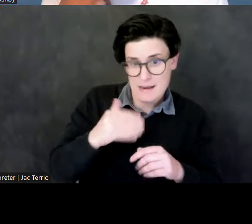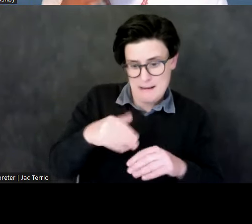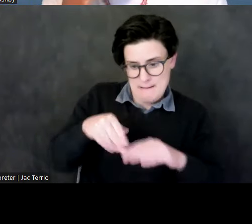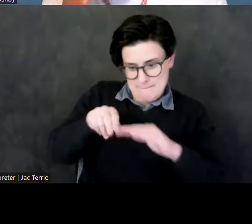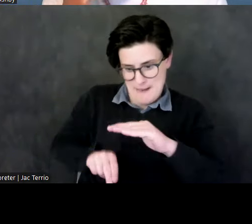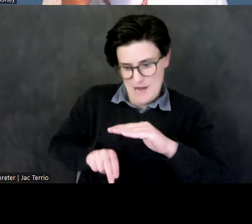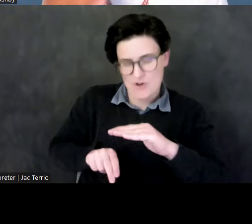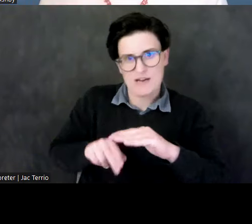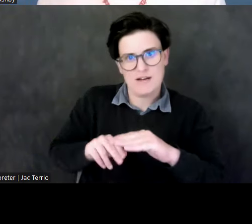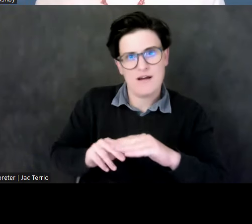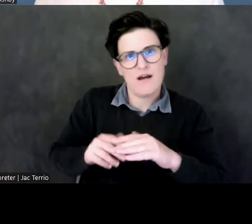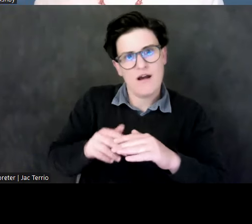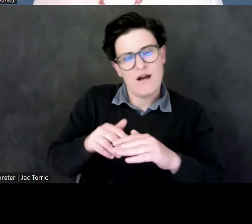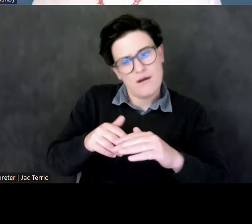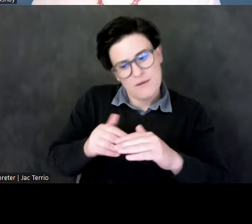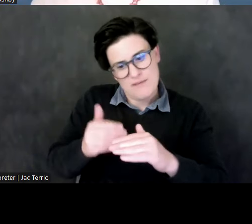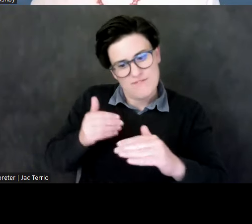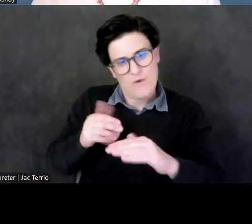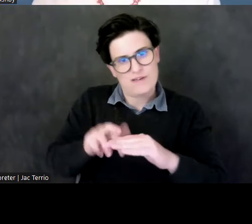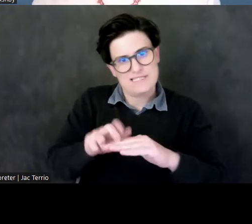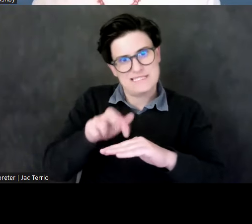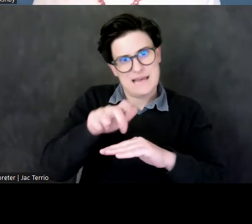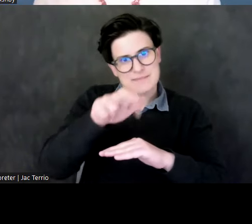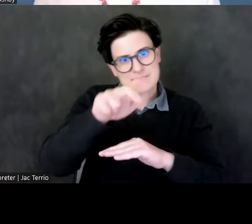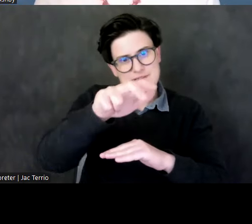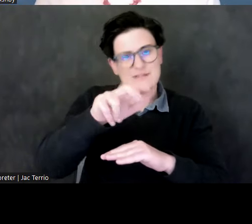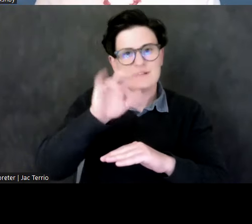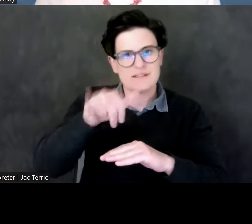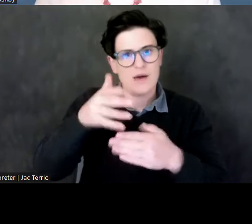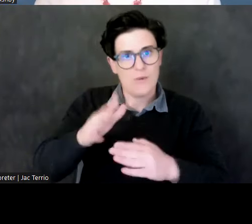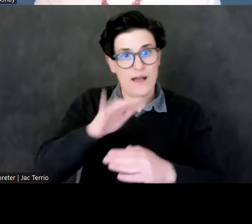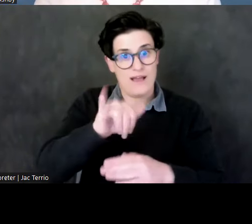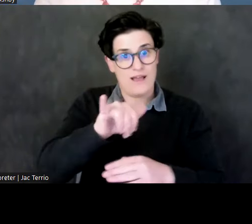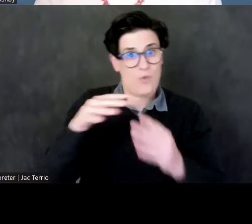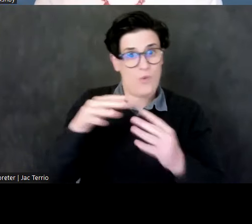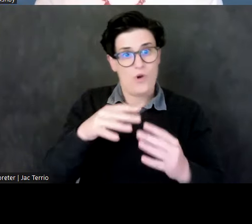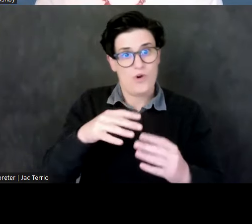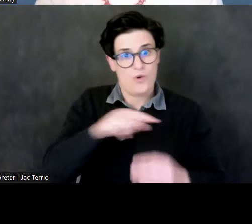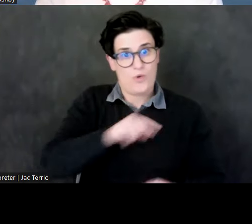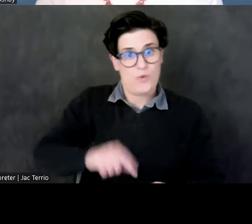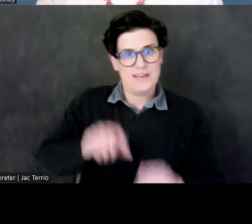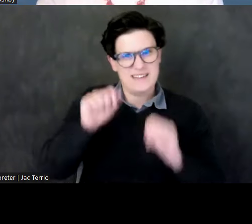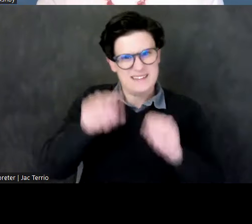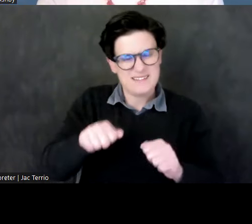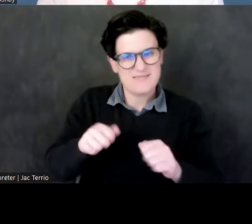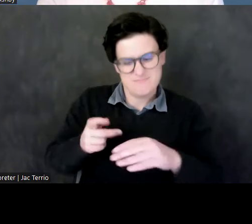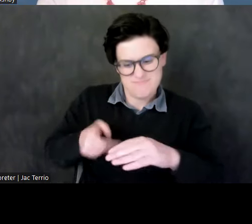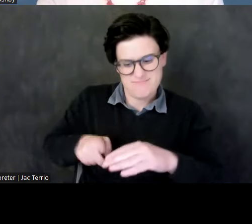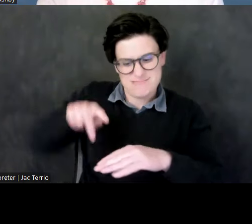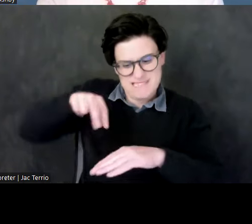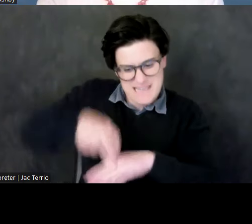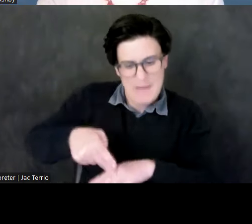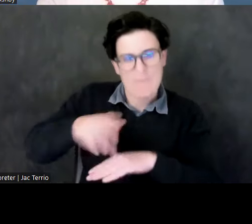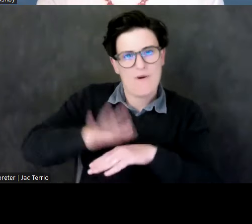so that this warrior queen could trod on his head every time she went up to celebrate victory in her